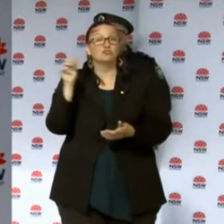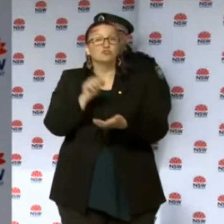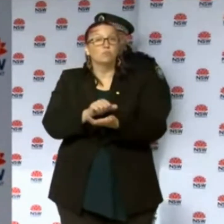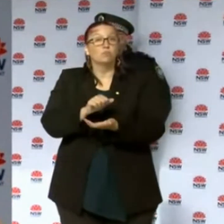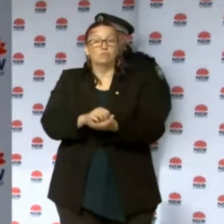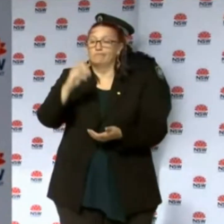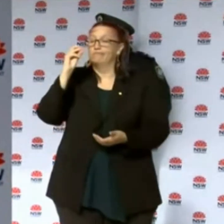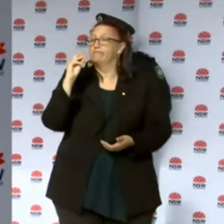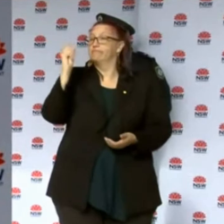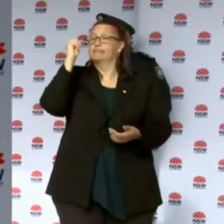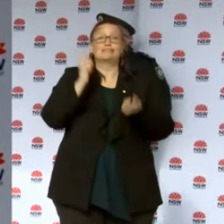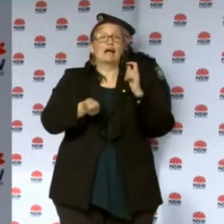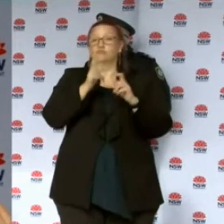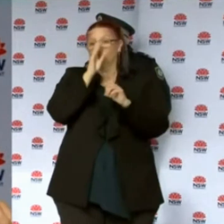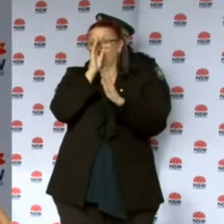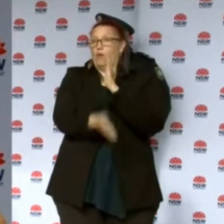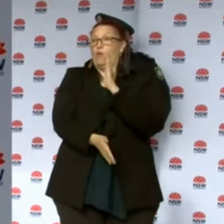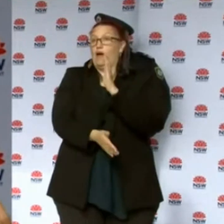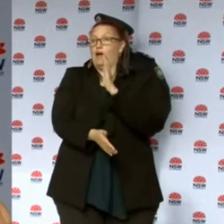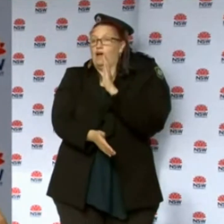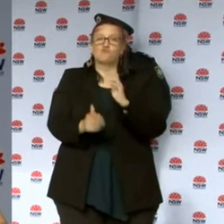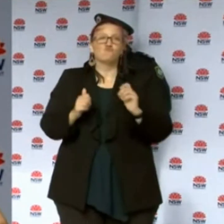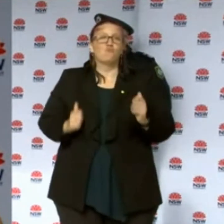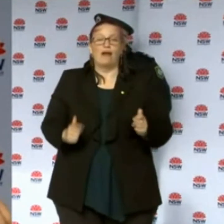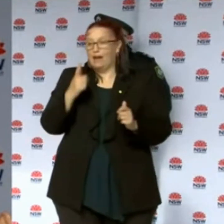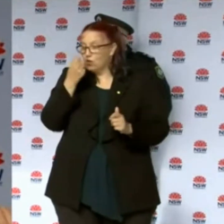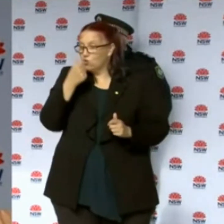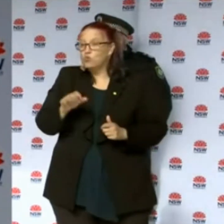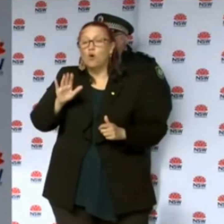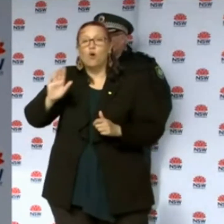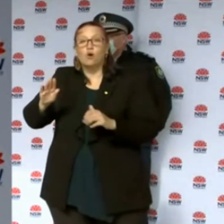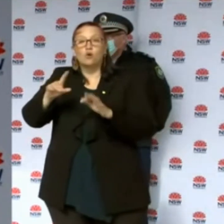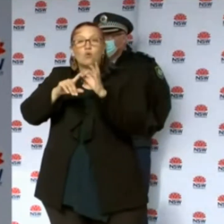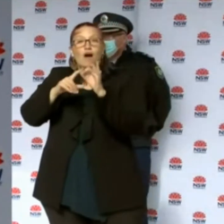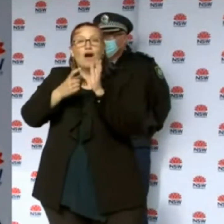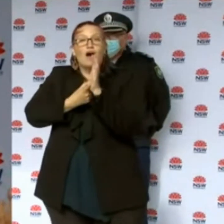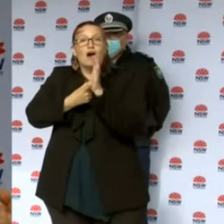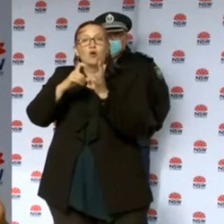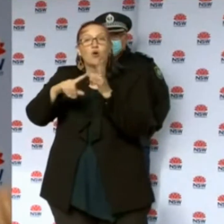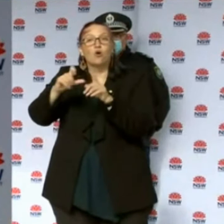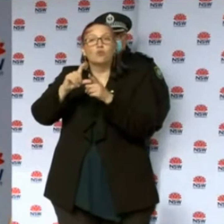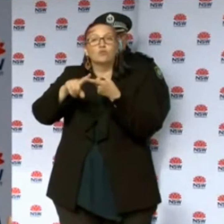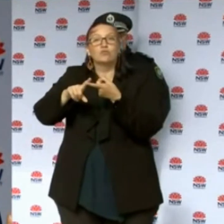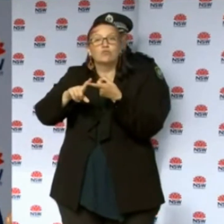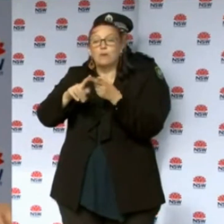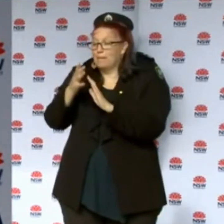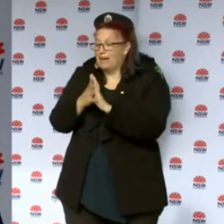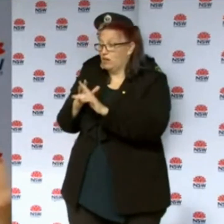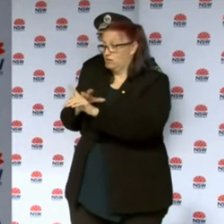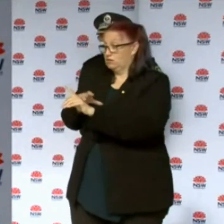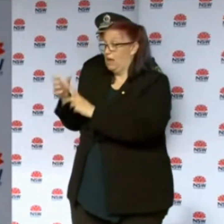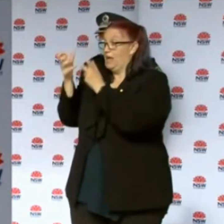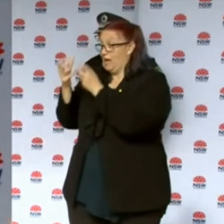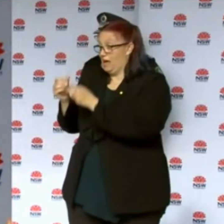promptly, we were able to use her QR code data. So when she got diagnosed, interviewed,